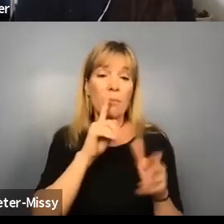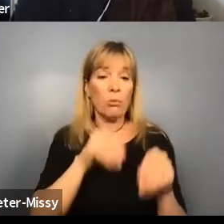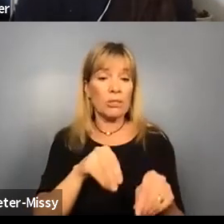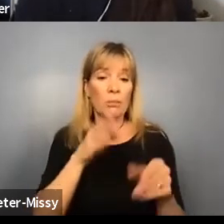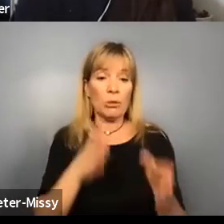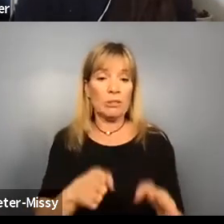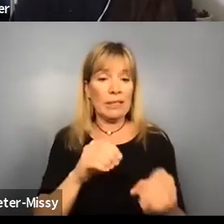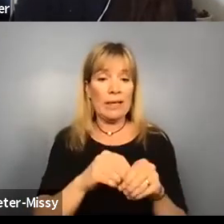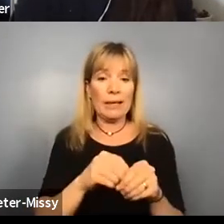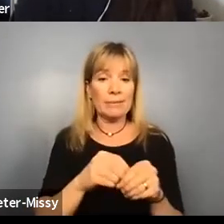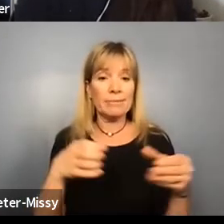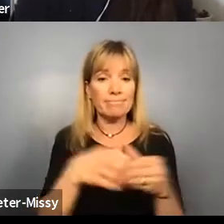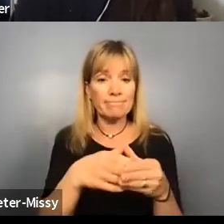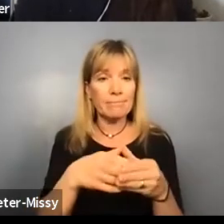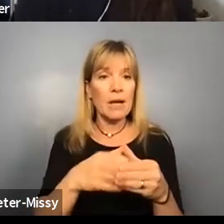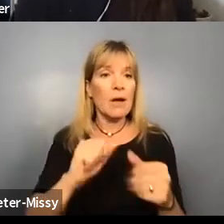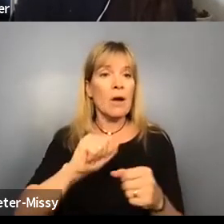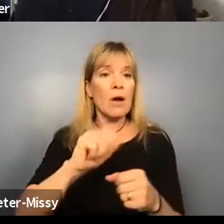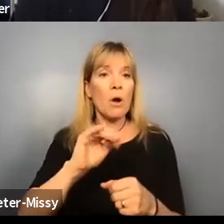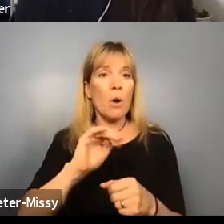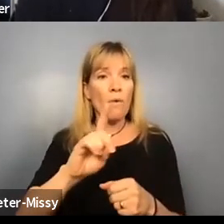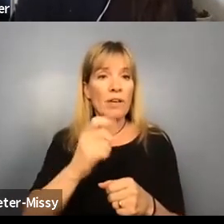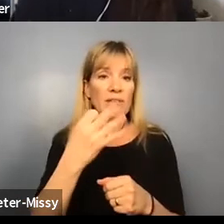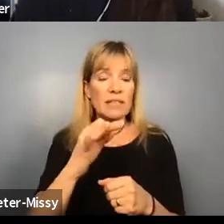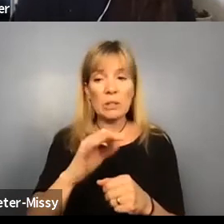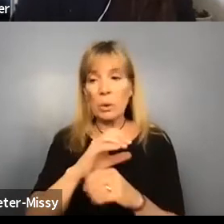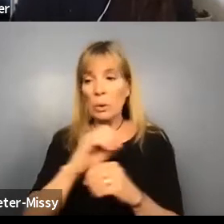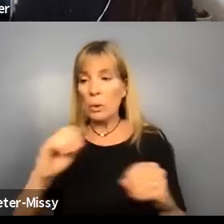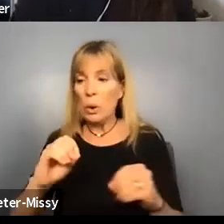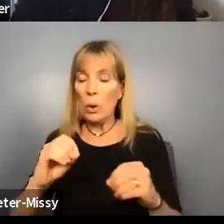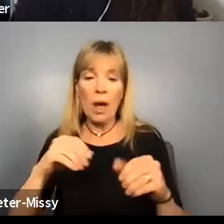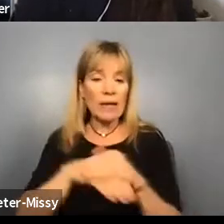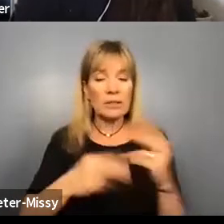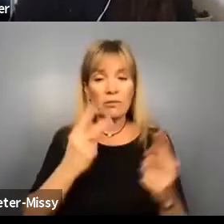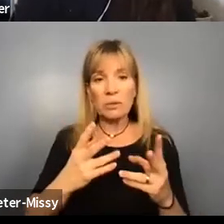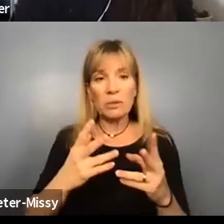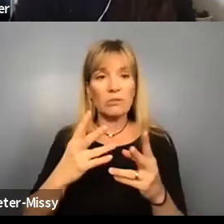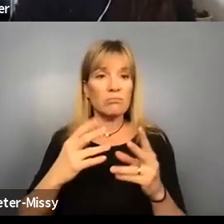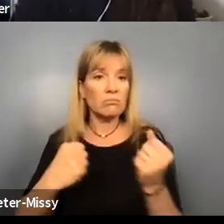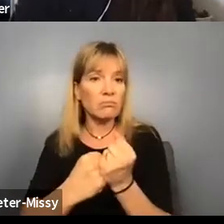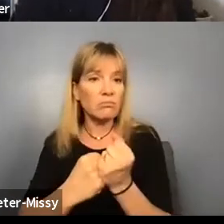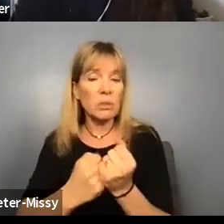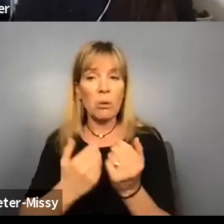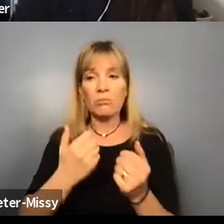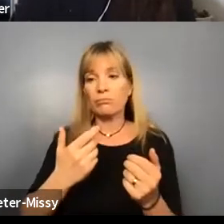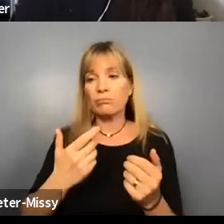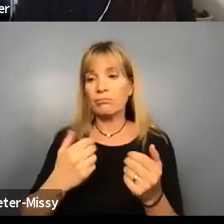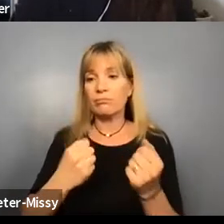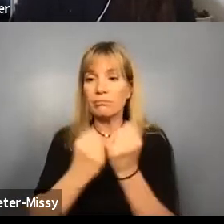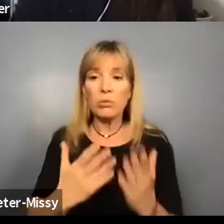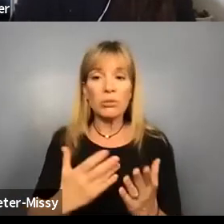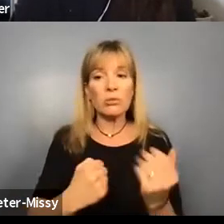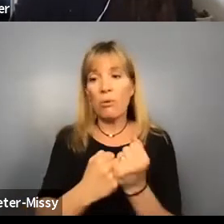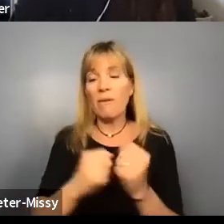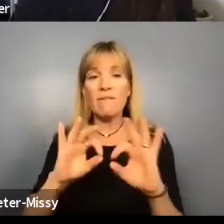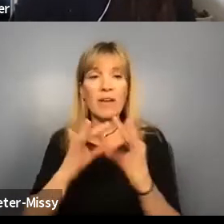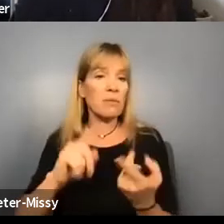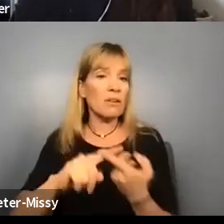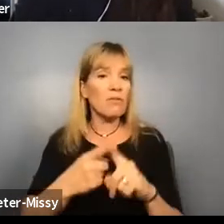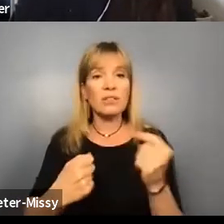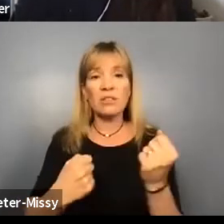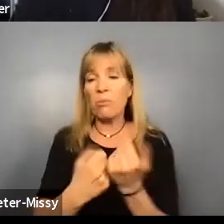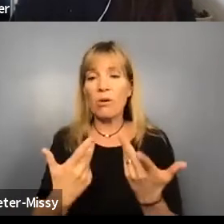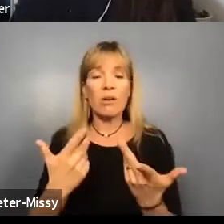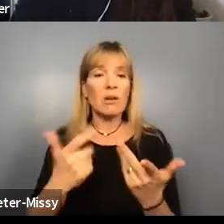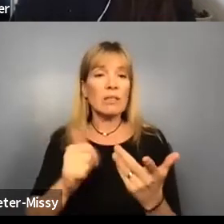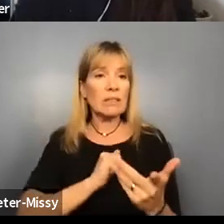-19 quarantine, access to visitors, advocate support, families, and friends support, self-motivation